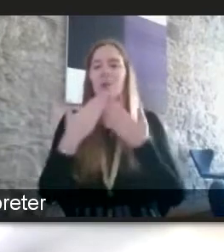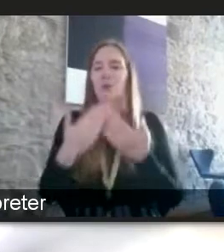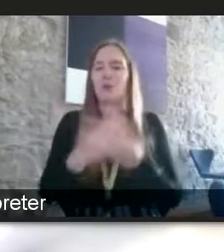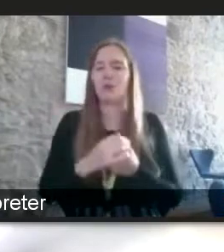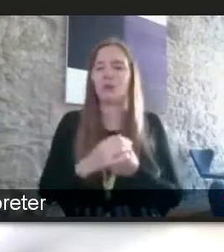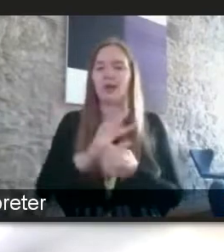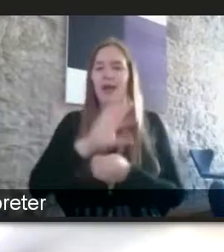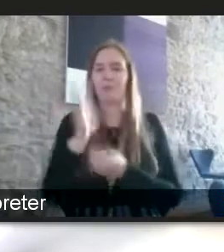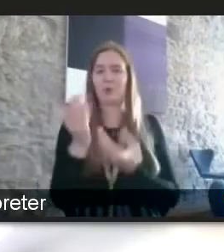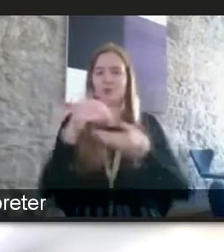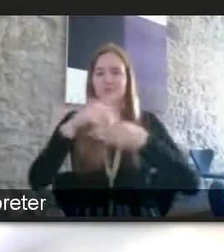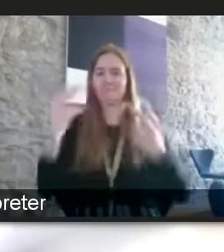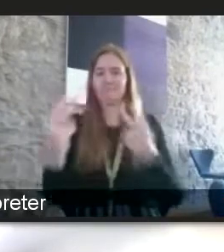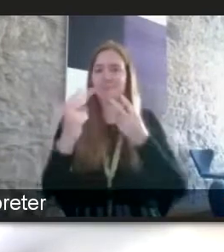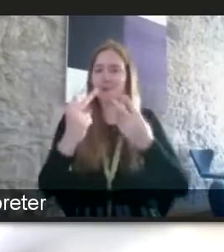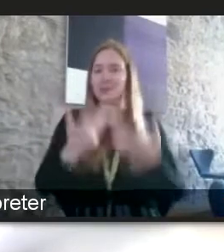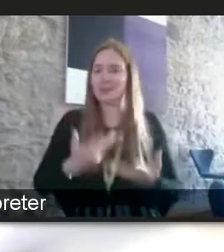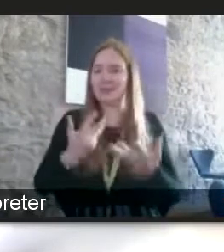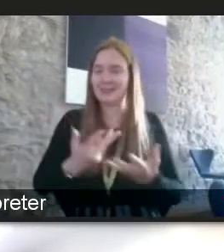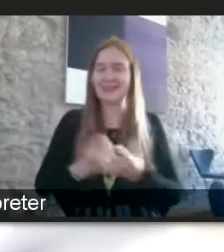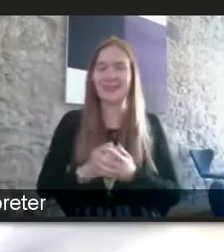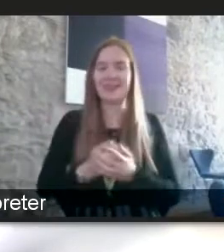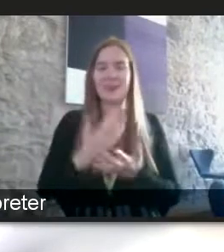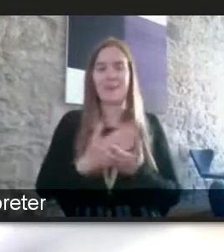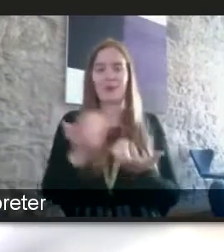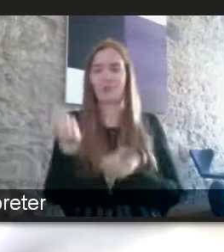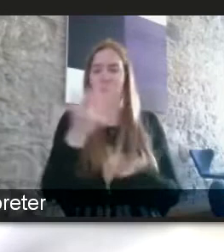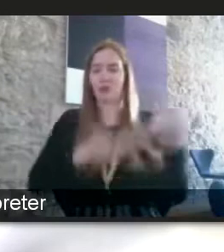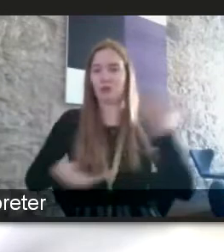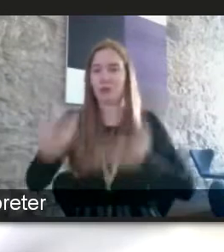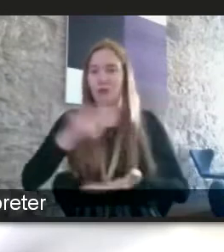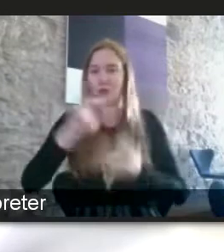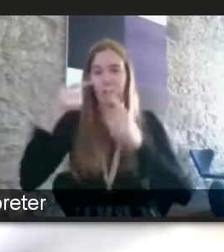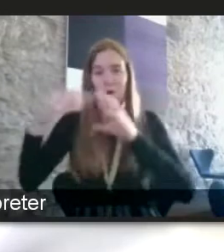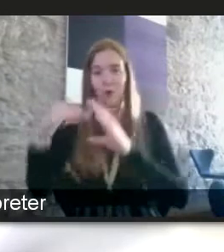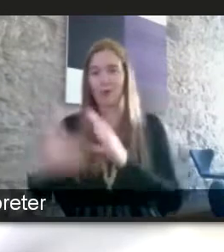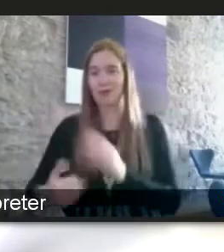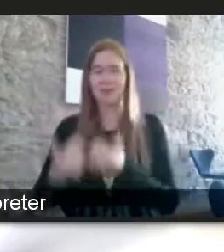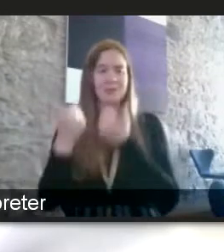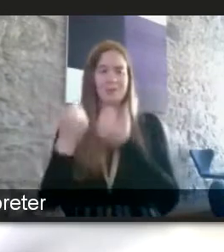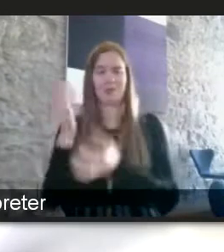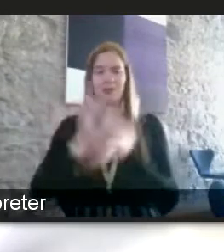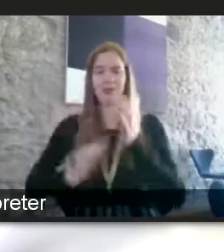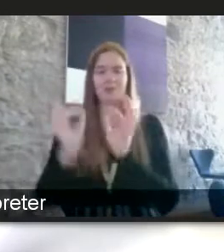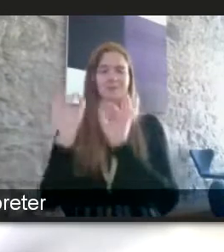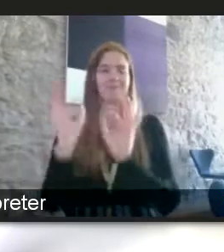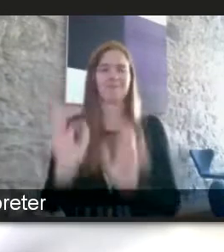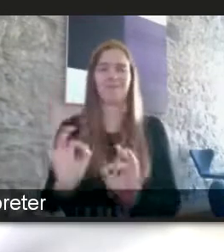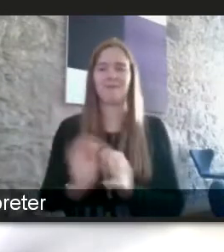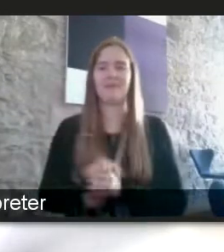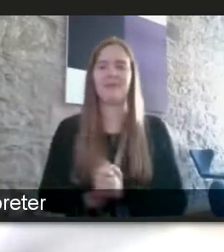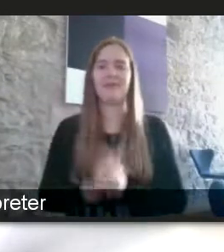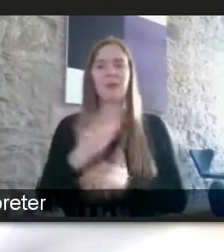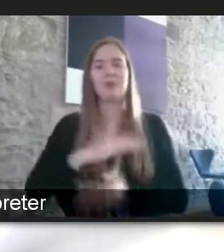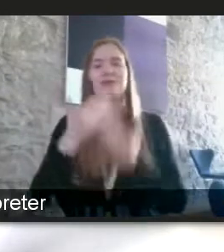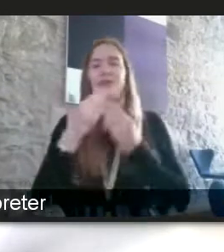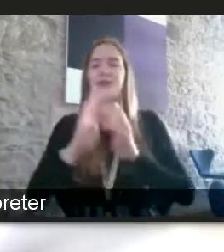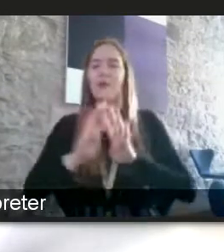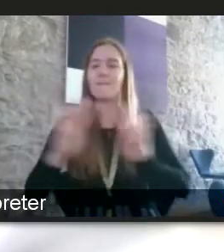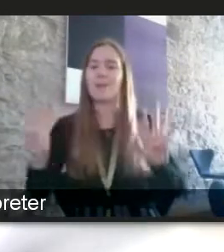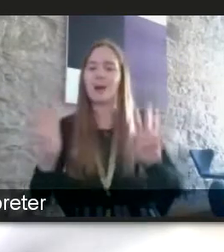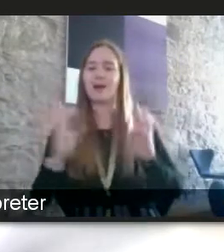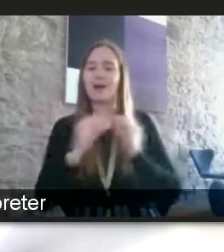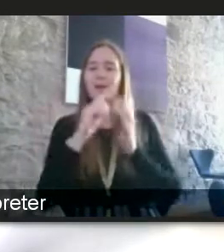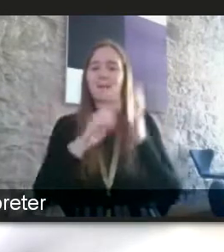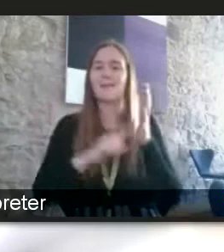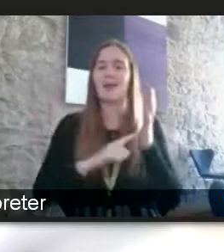everybody that's joined us today and for making a big contribution the the comments and the questions were fantastic i want to thank our panel bella gore saith